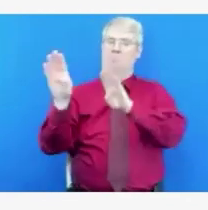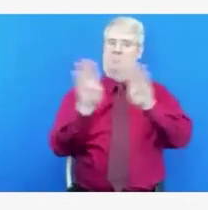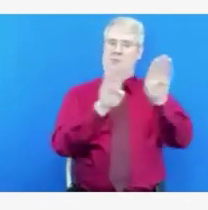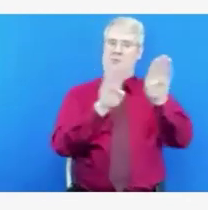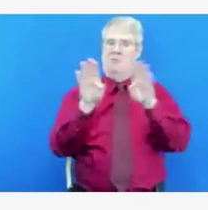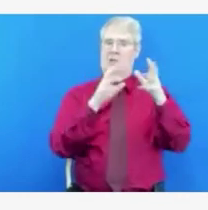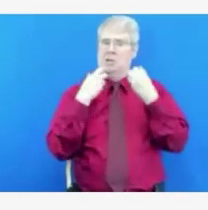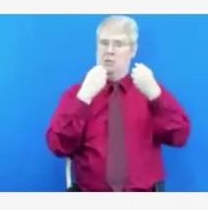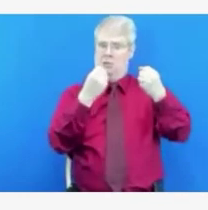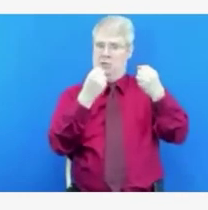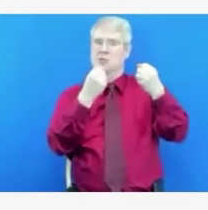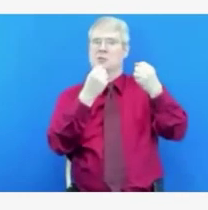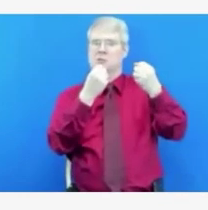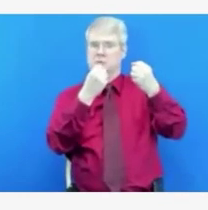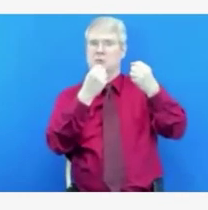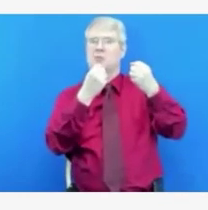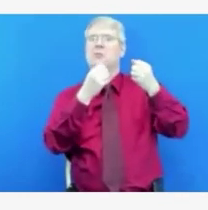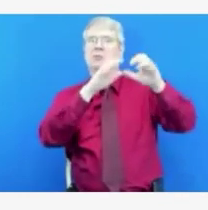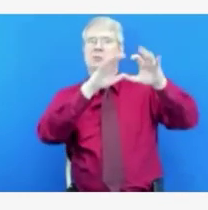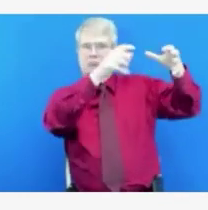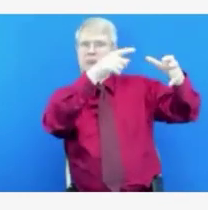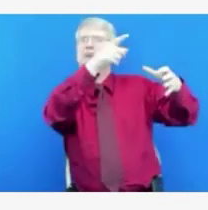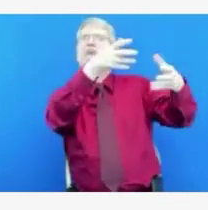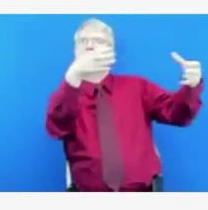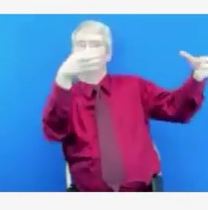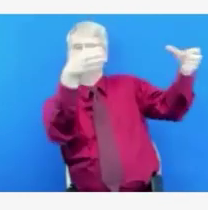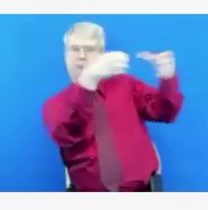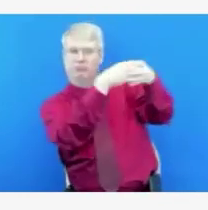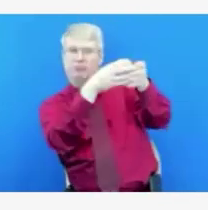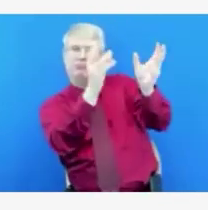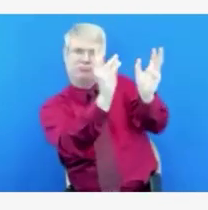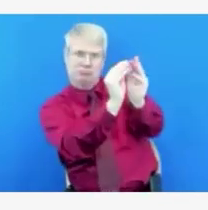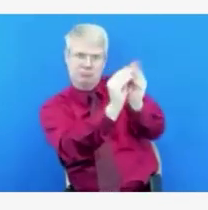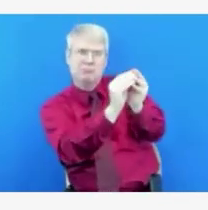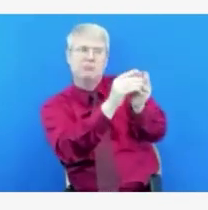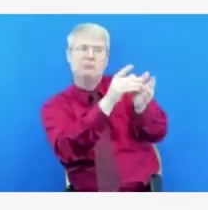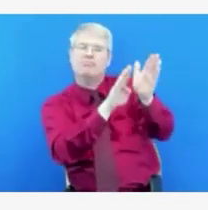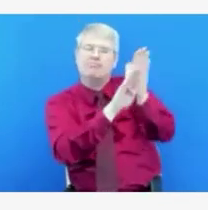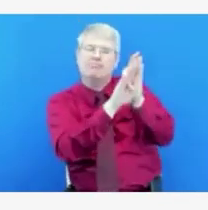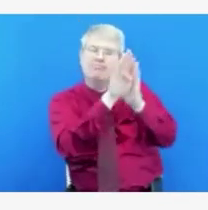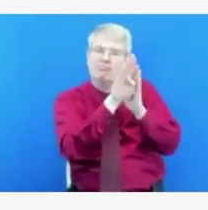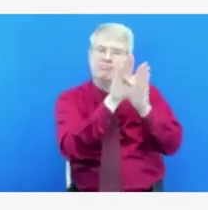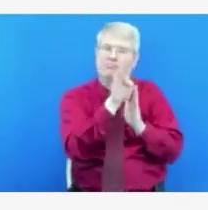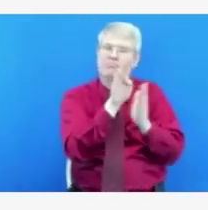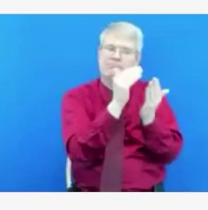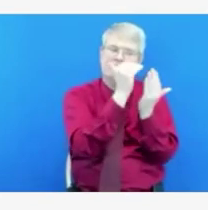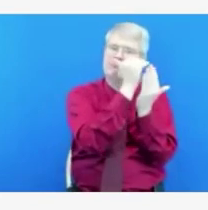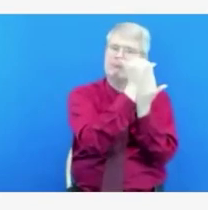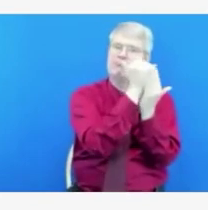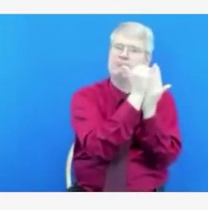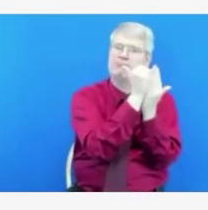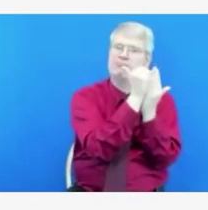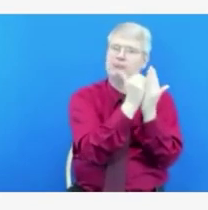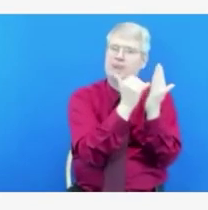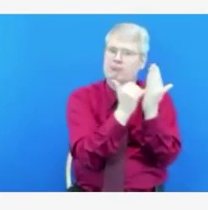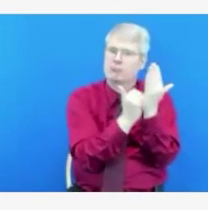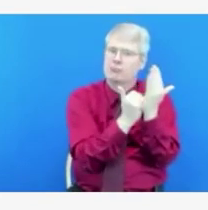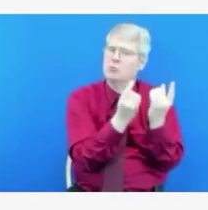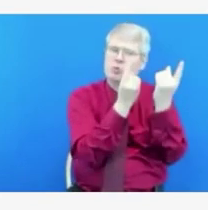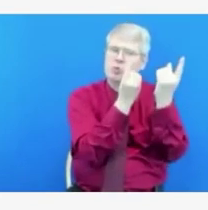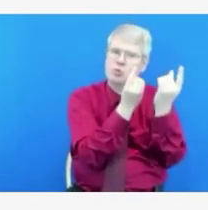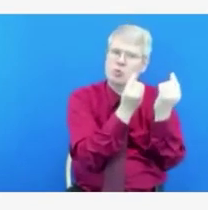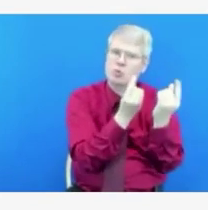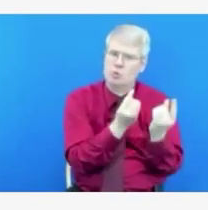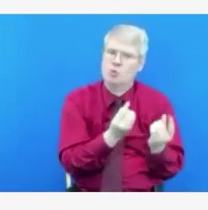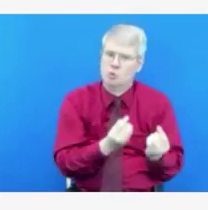adults. But it really feels really important right now for many reasons, including this one we're talking about, that we